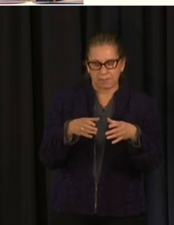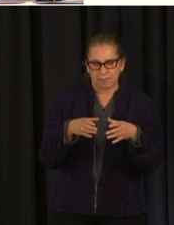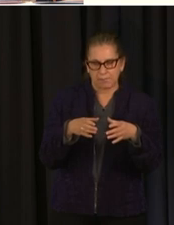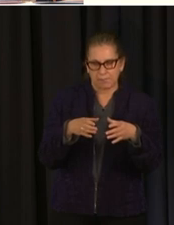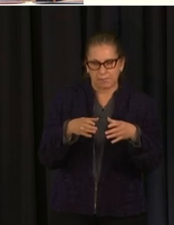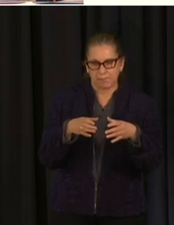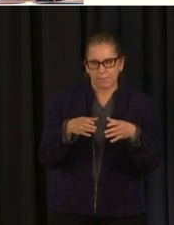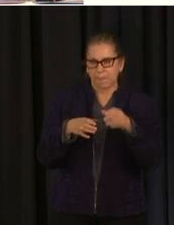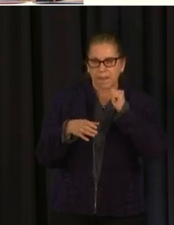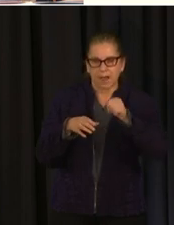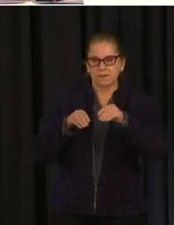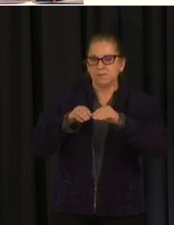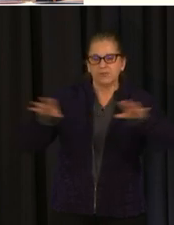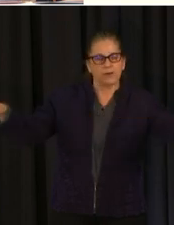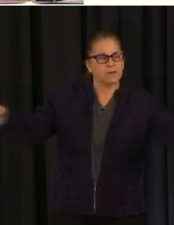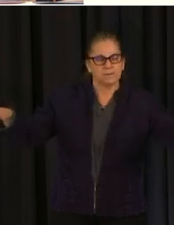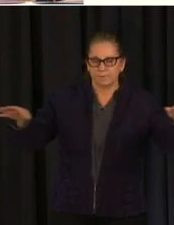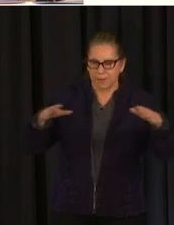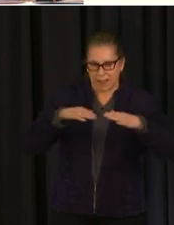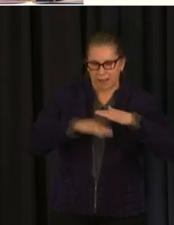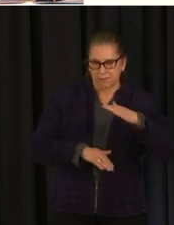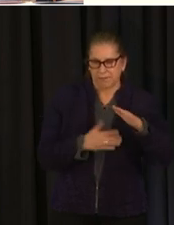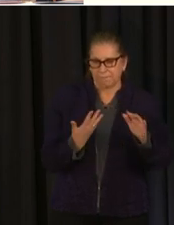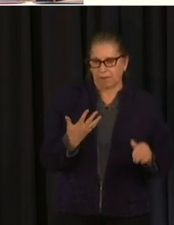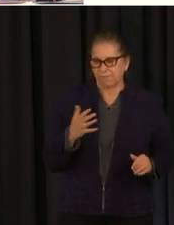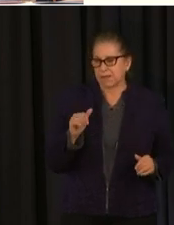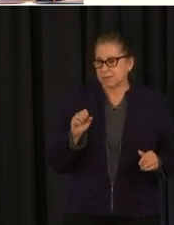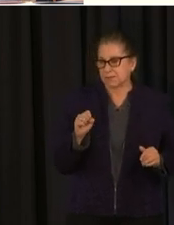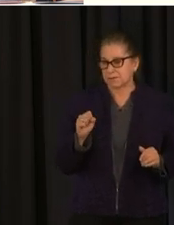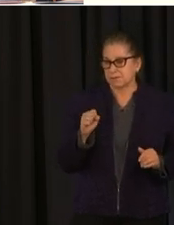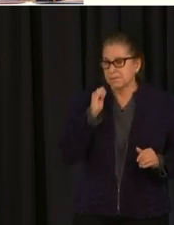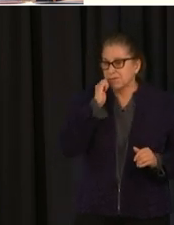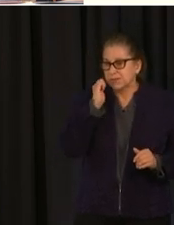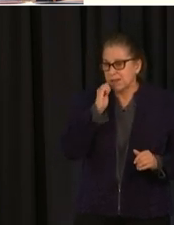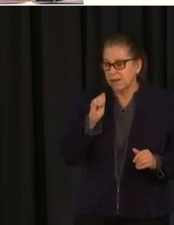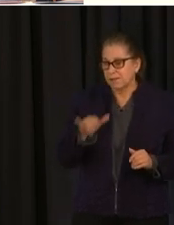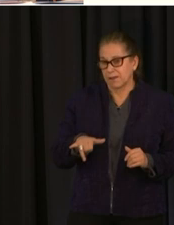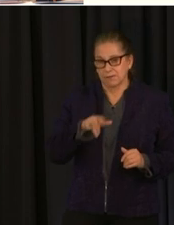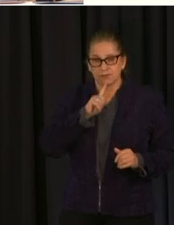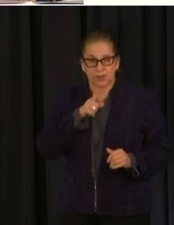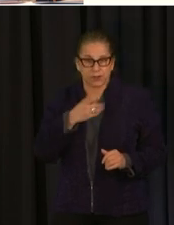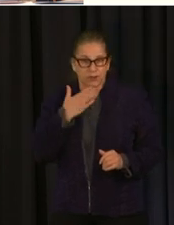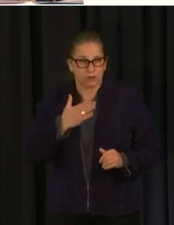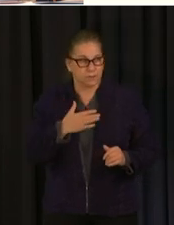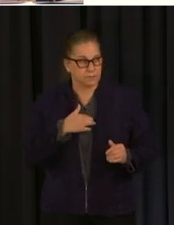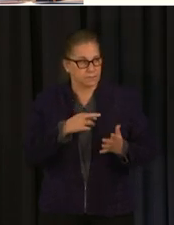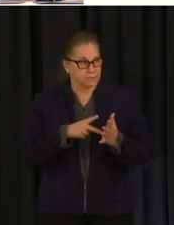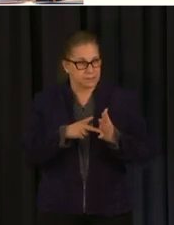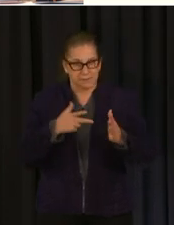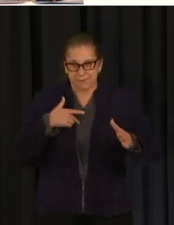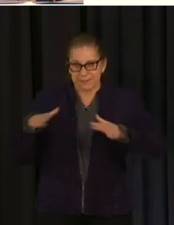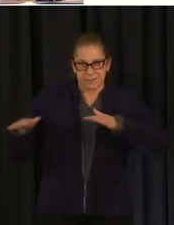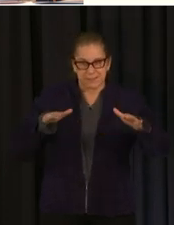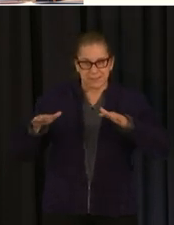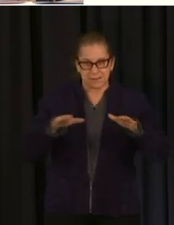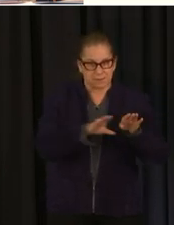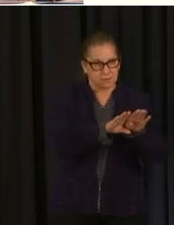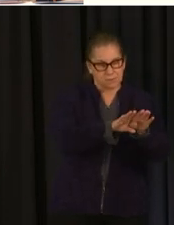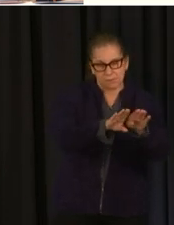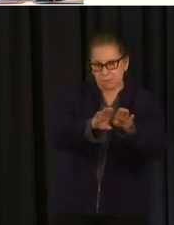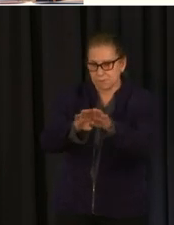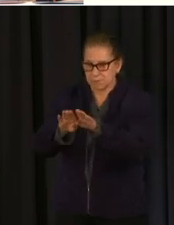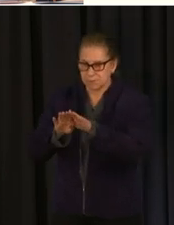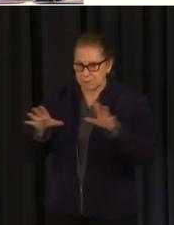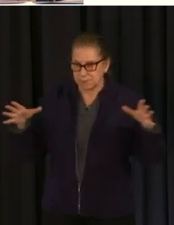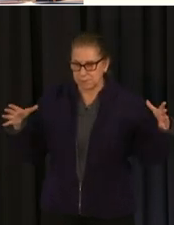we're all in this together approach uh has paid off for us here uh in the district uh but in in the ensuing weeks we continue